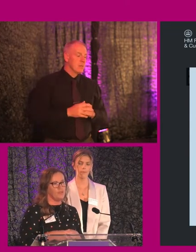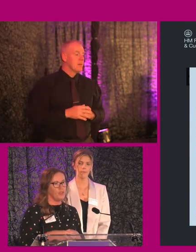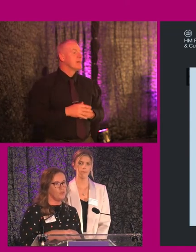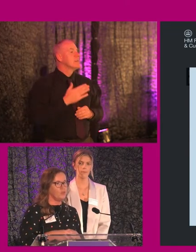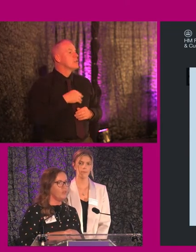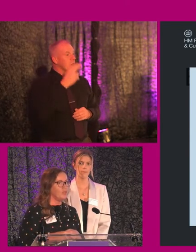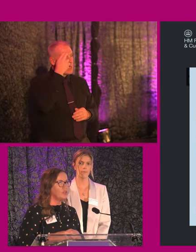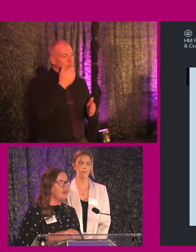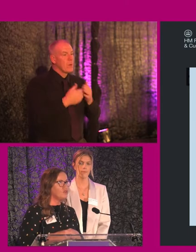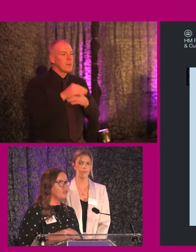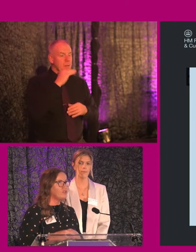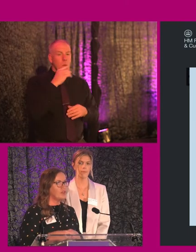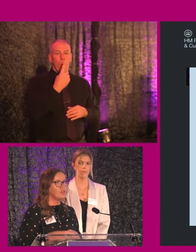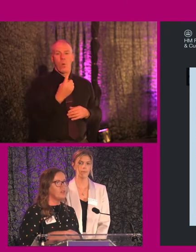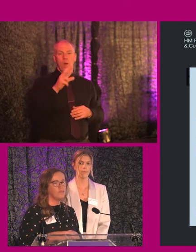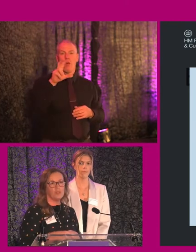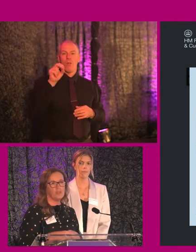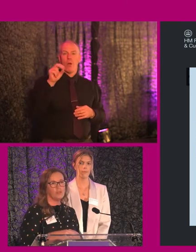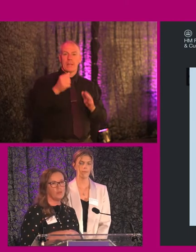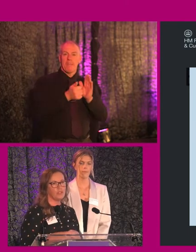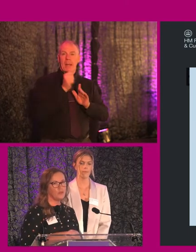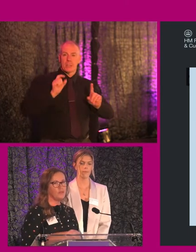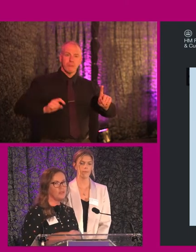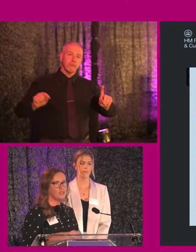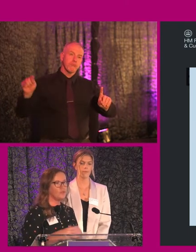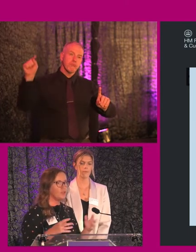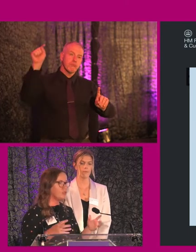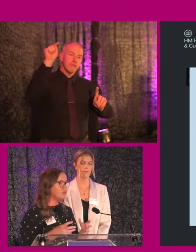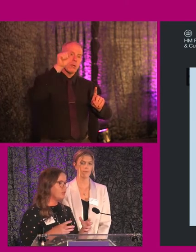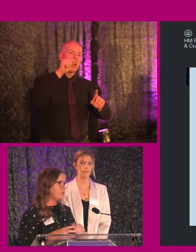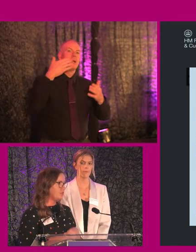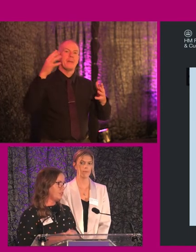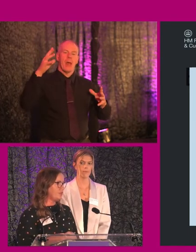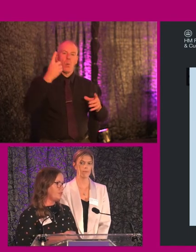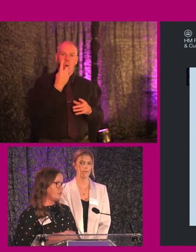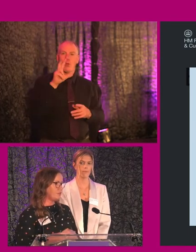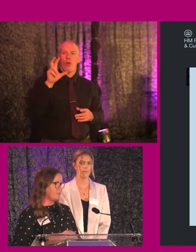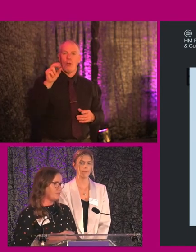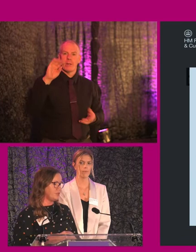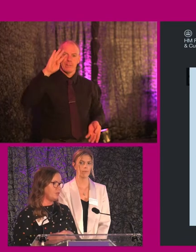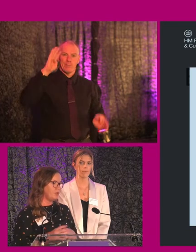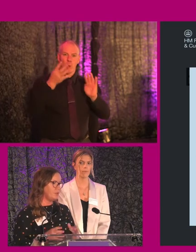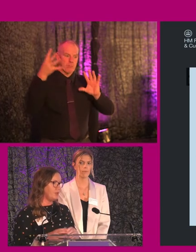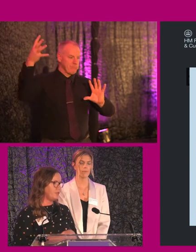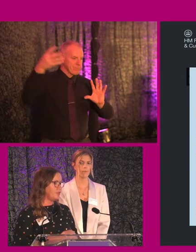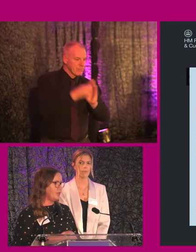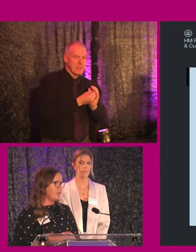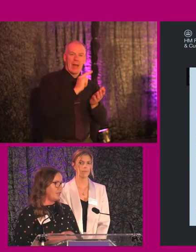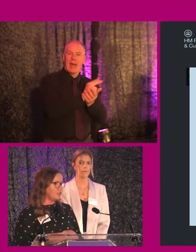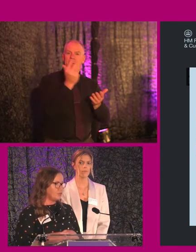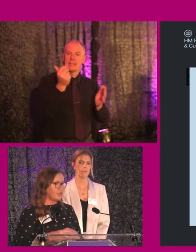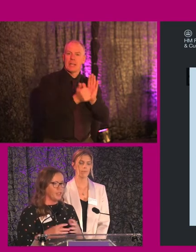of a taste of that, it was something like 130 buildings that we had previously. We've now consolidated down into this around about 18.